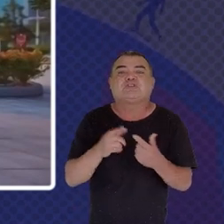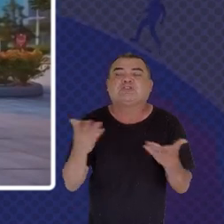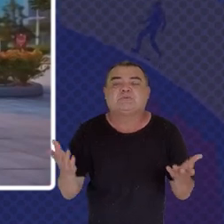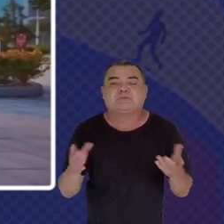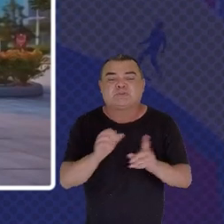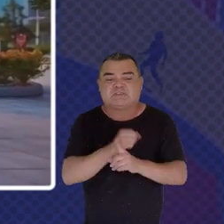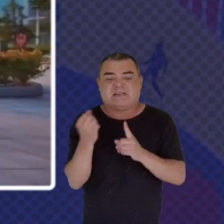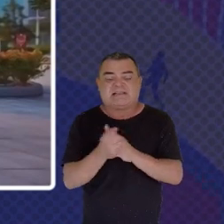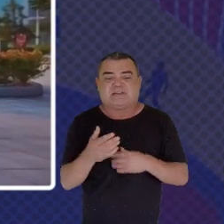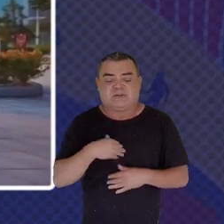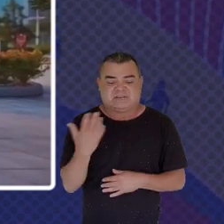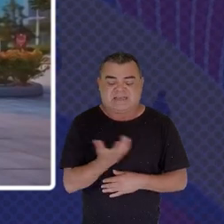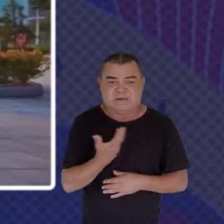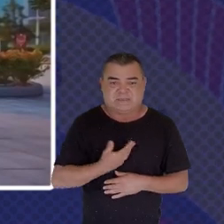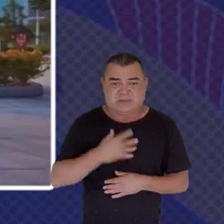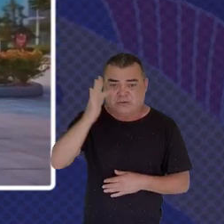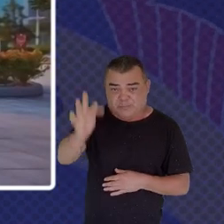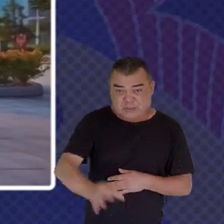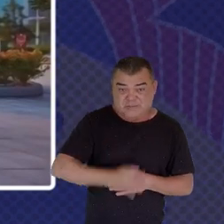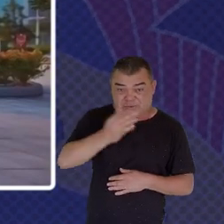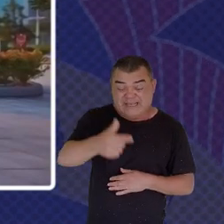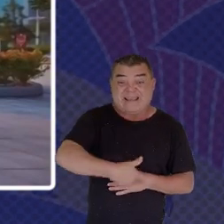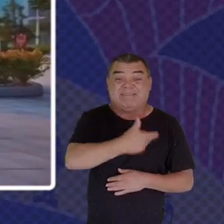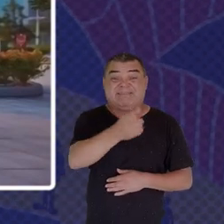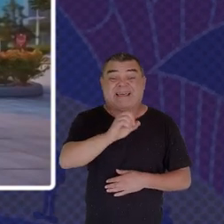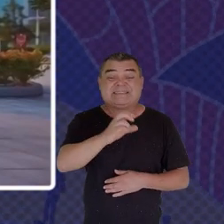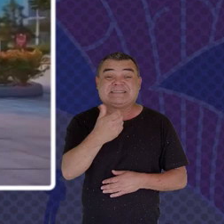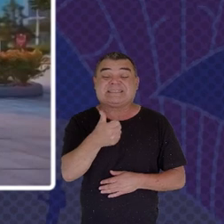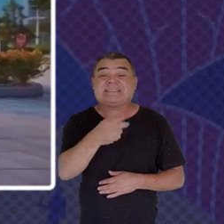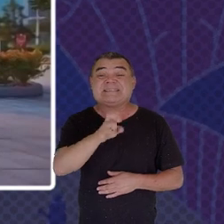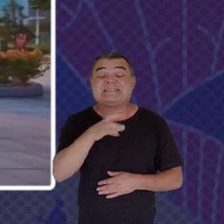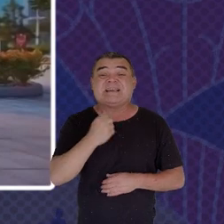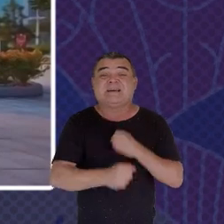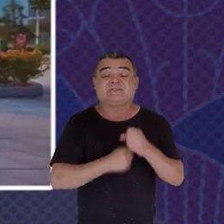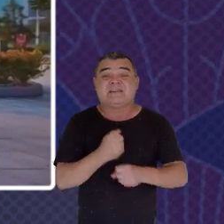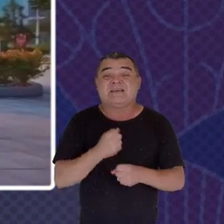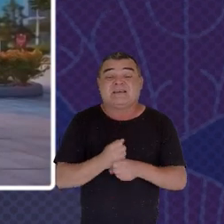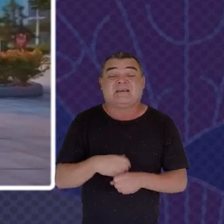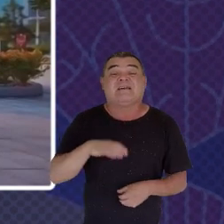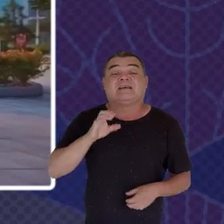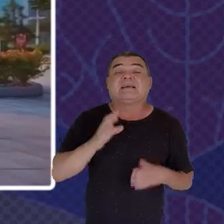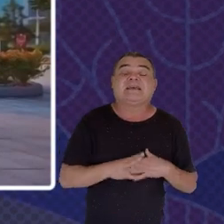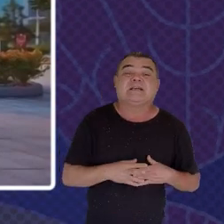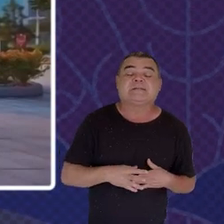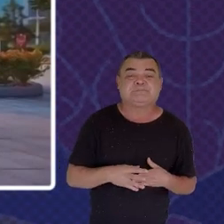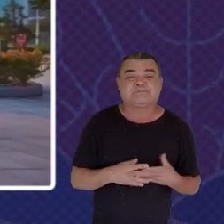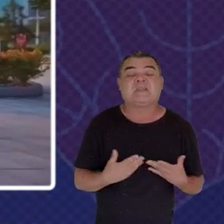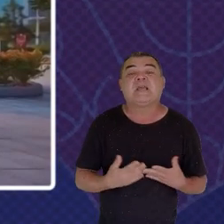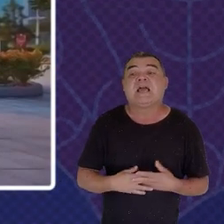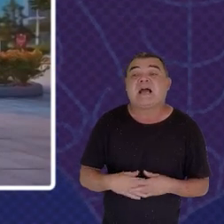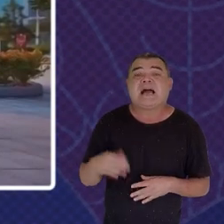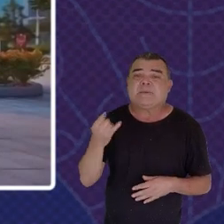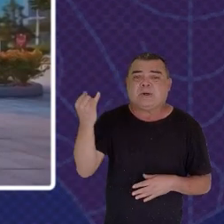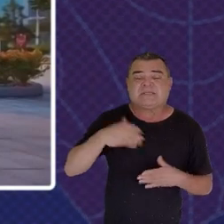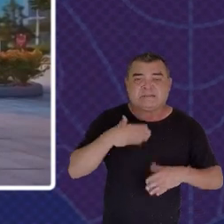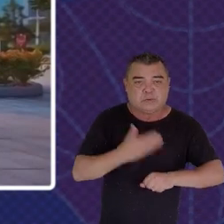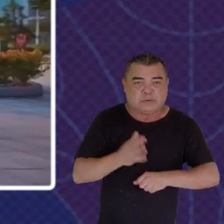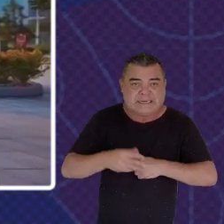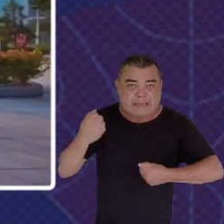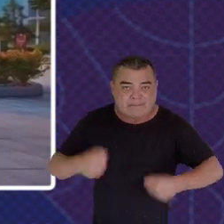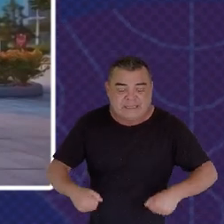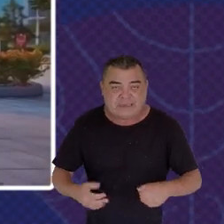So that's number five Citizen engagement Number six Is the importance Of training Because we can't Have